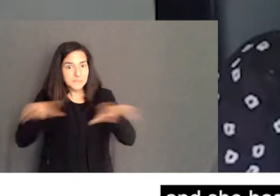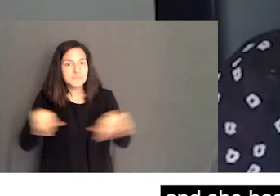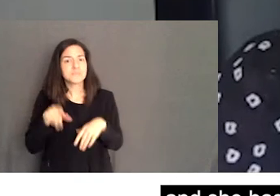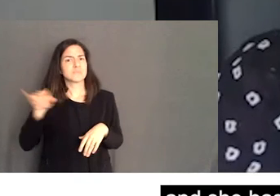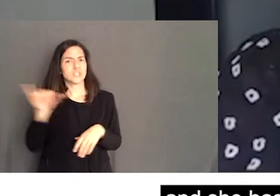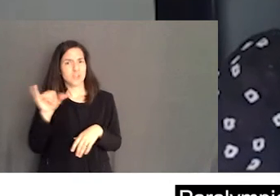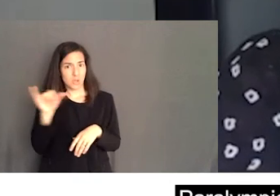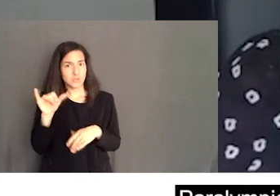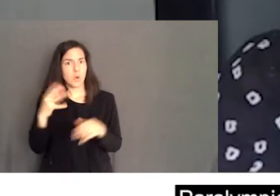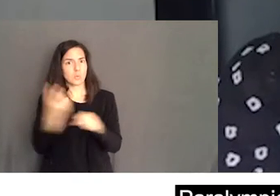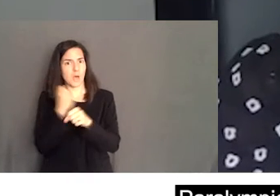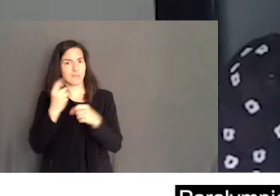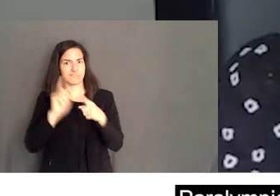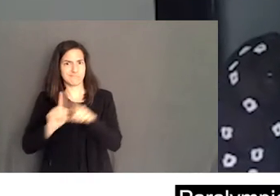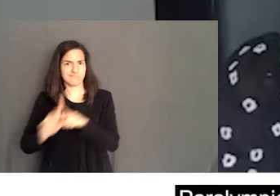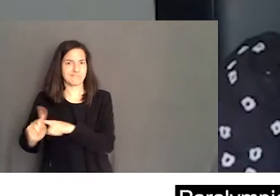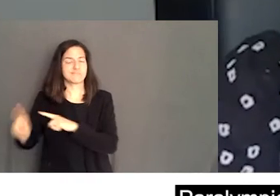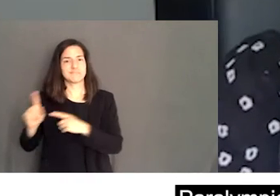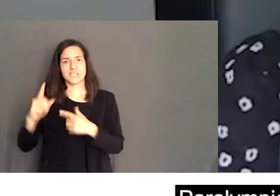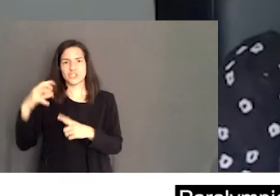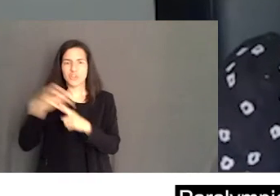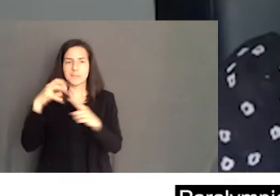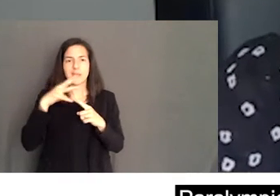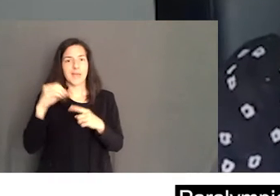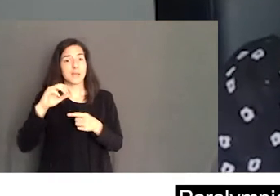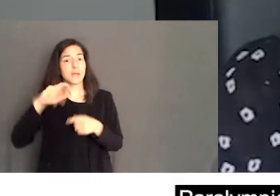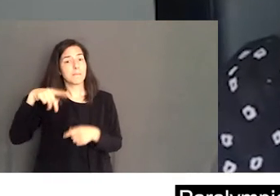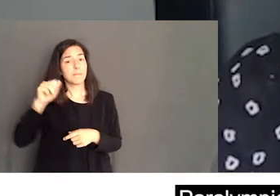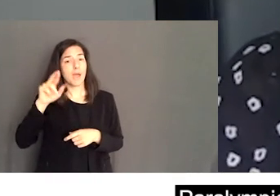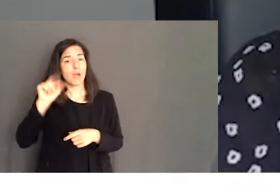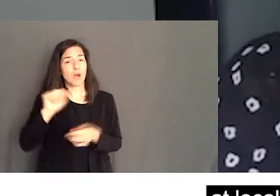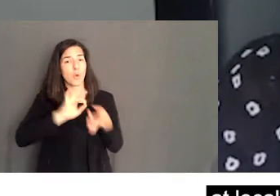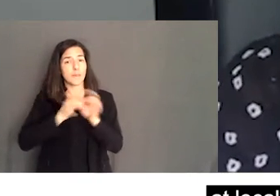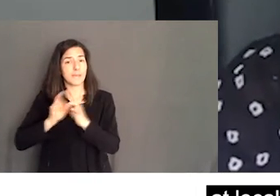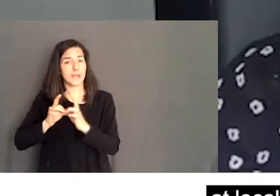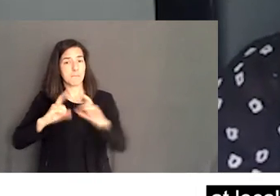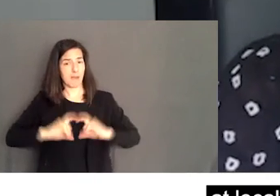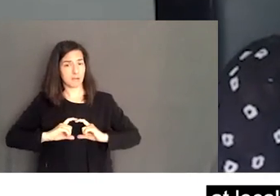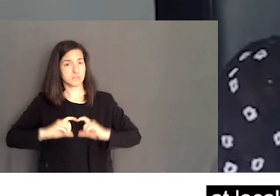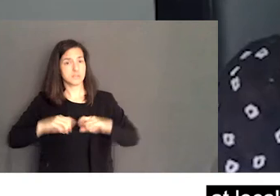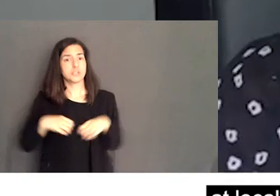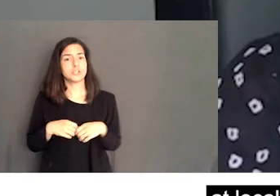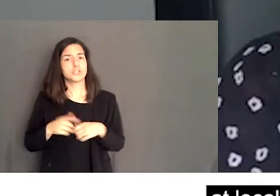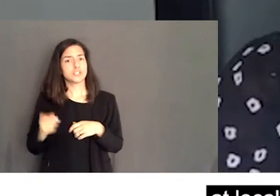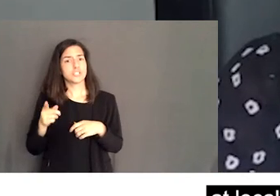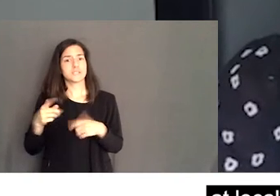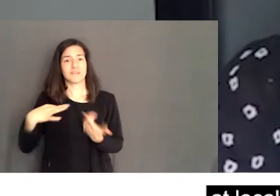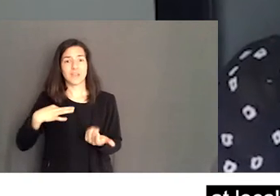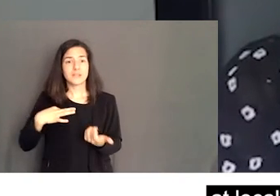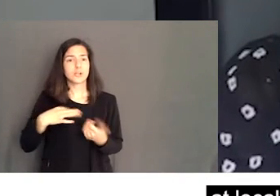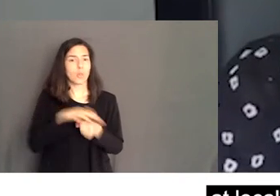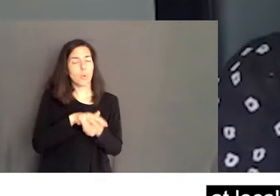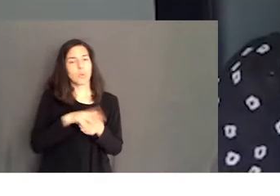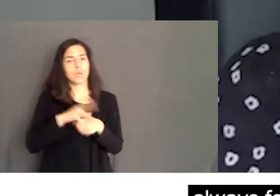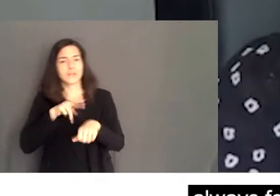Championship and Paralympic medals. She has volunteered extensively at local, national, and even international